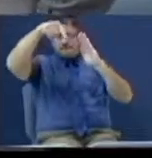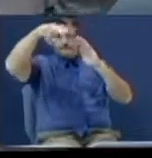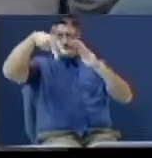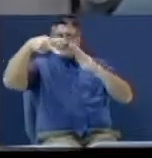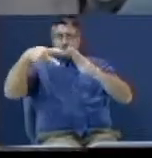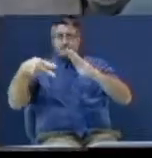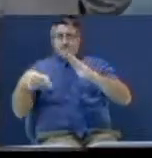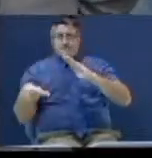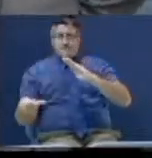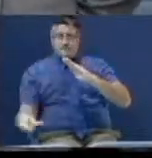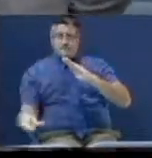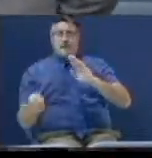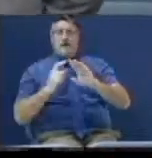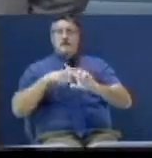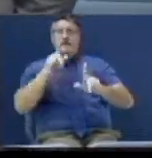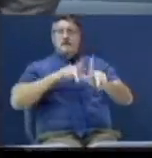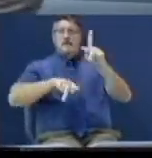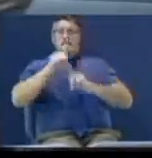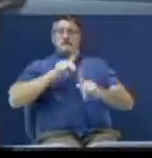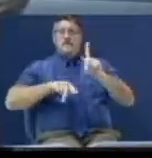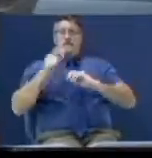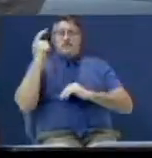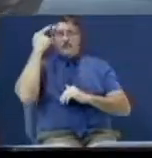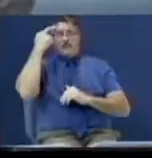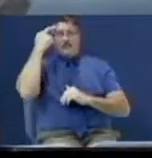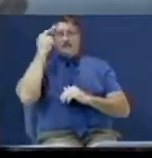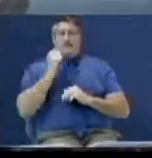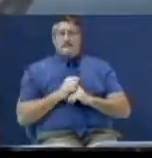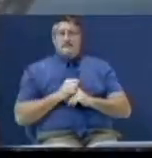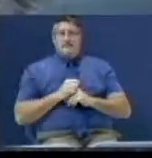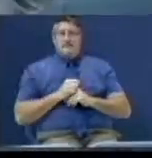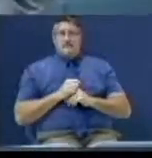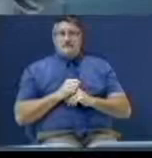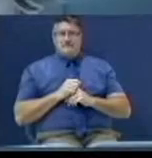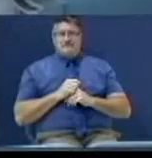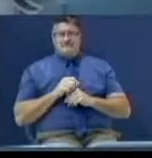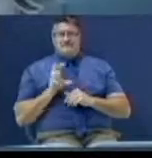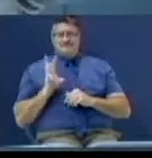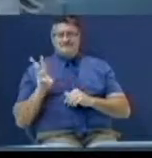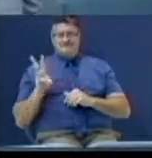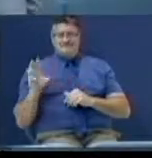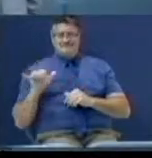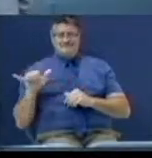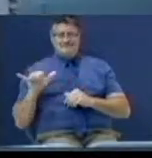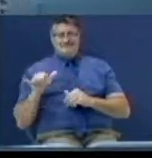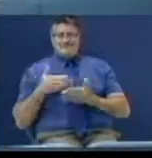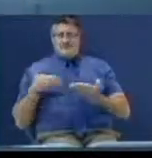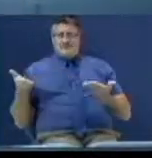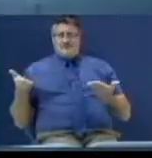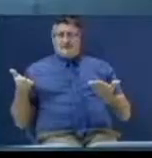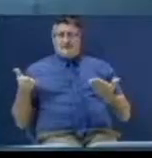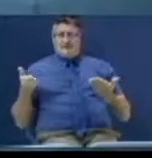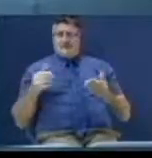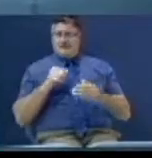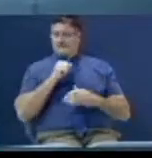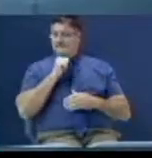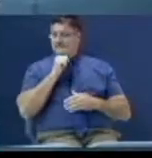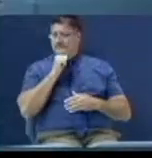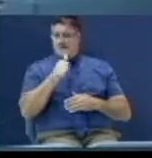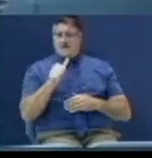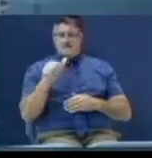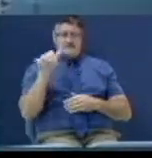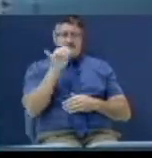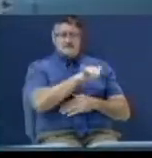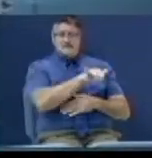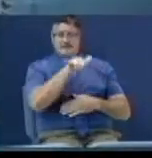But see, some people think verse 6 is the same thing. Ladies and gentlemen, it is not the